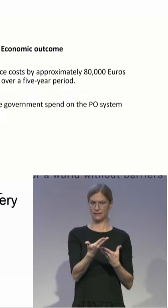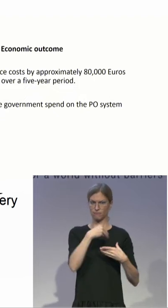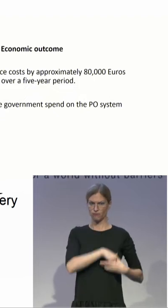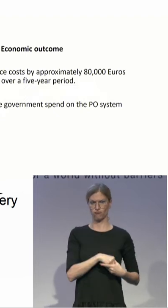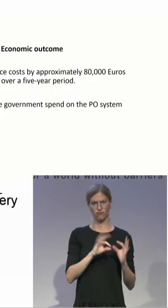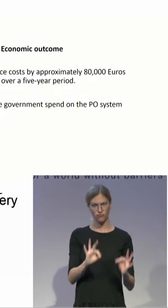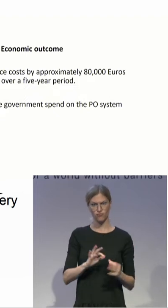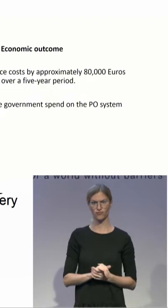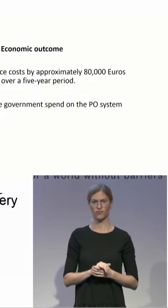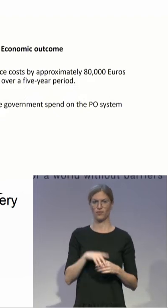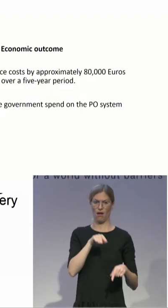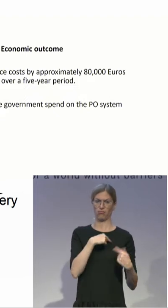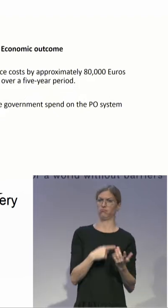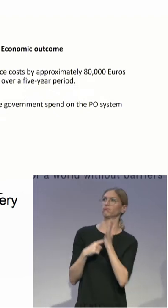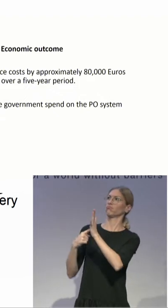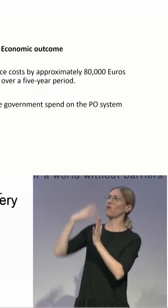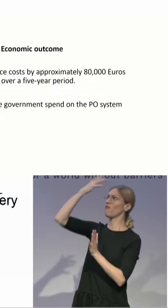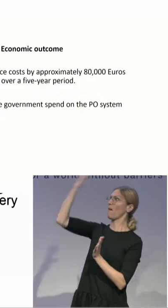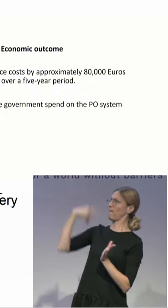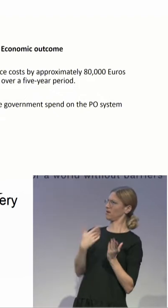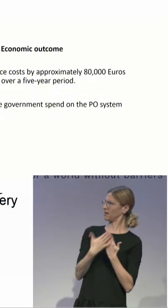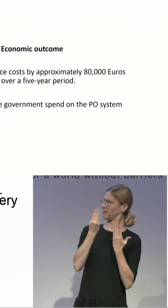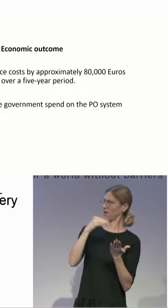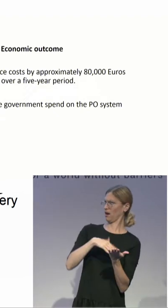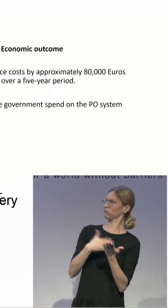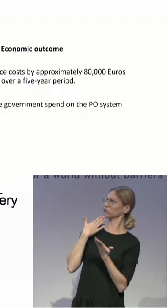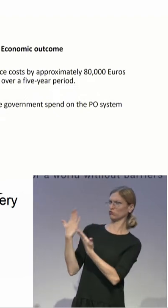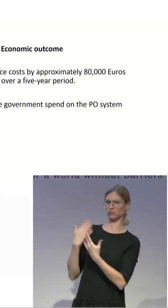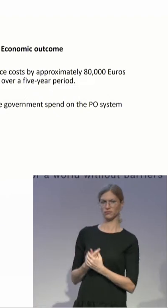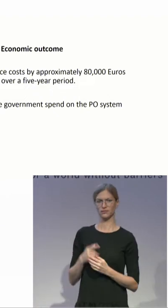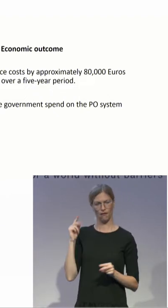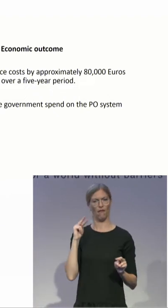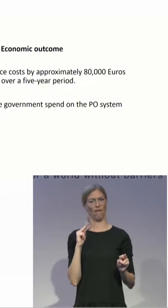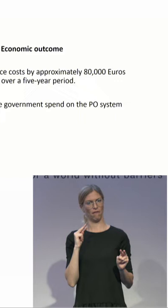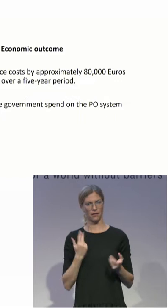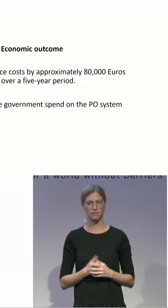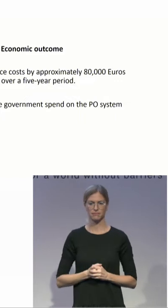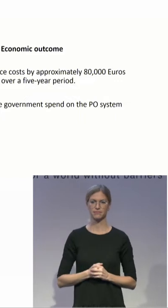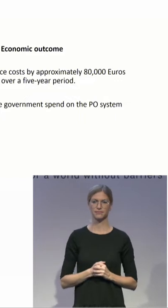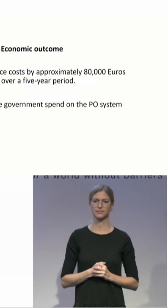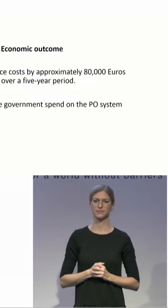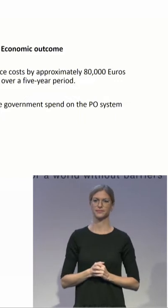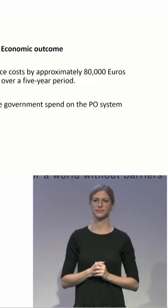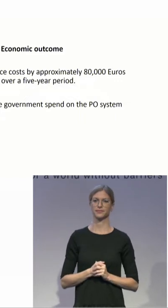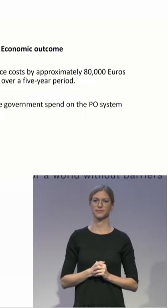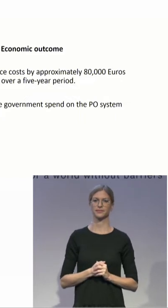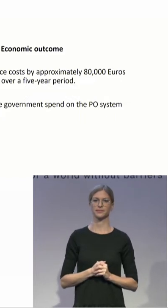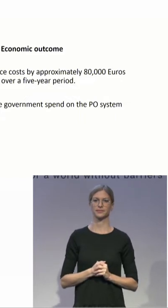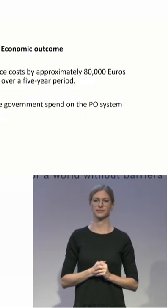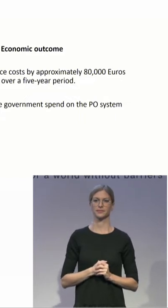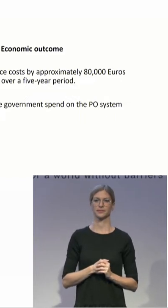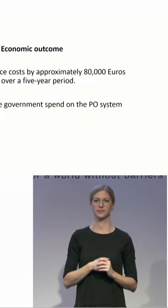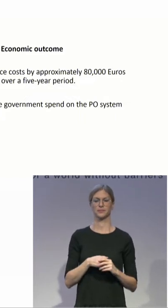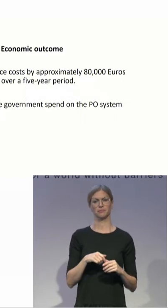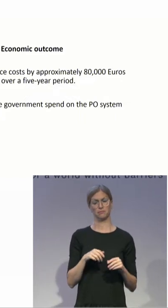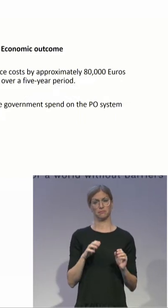So, the municipalities can choose to run the PO services themselves or contract some NGO, like